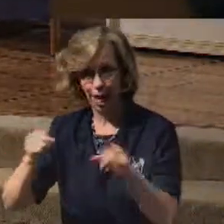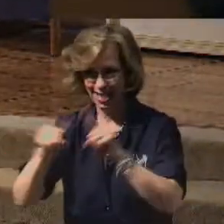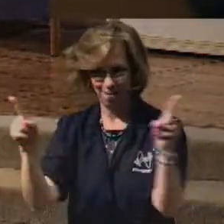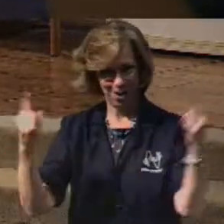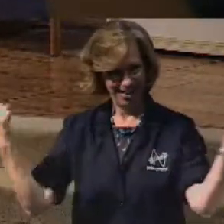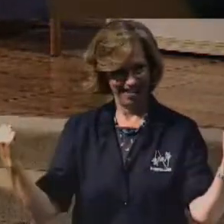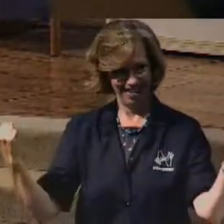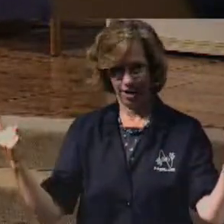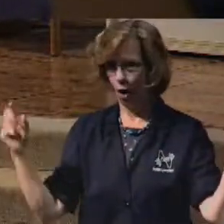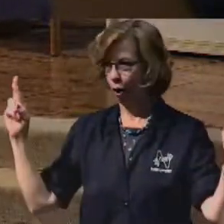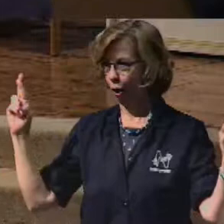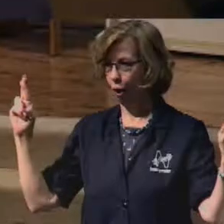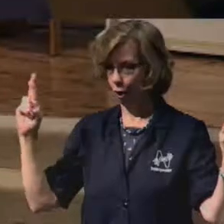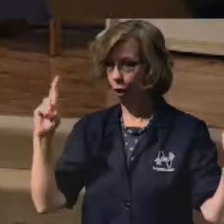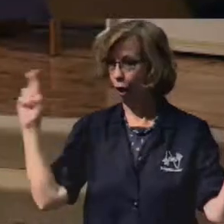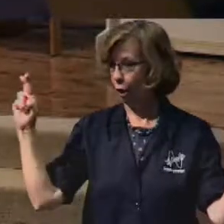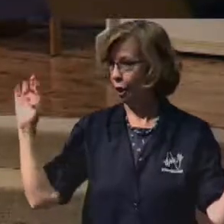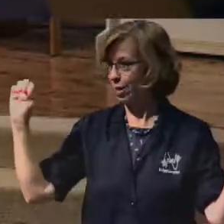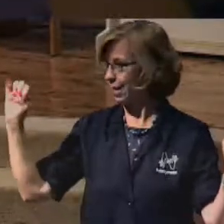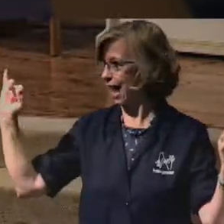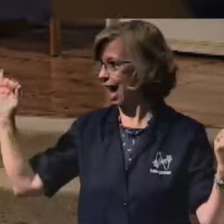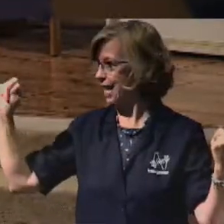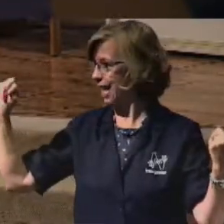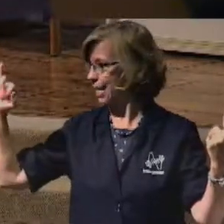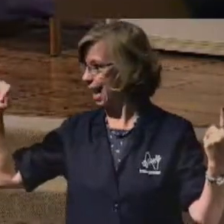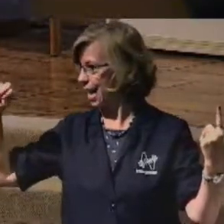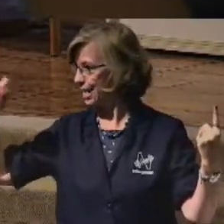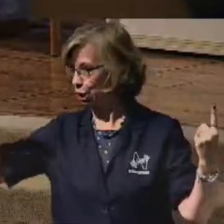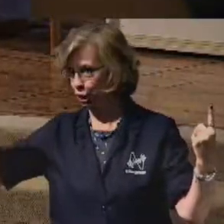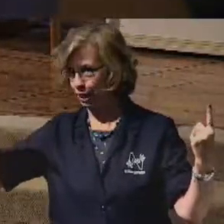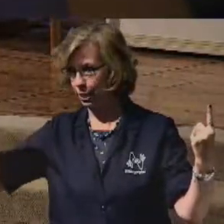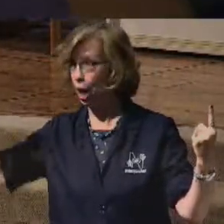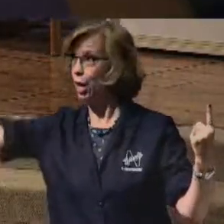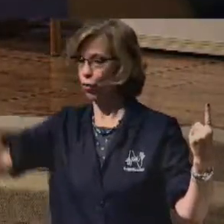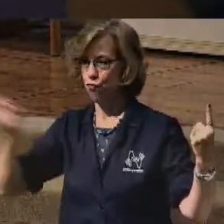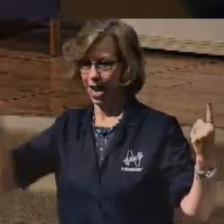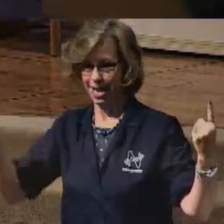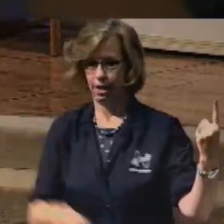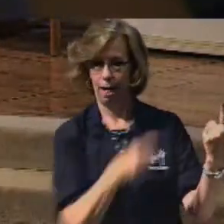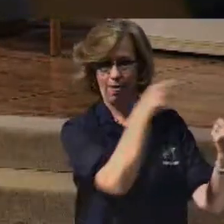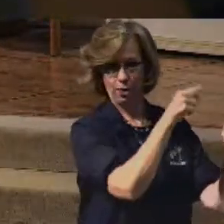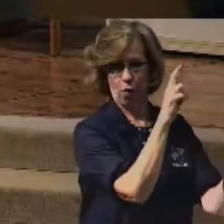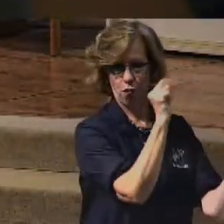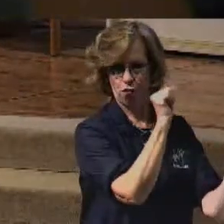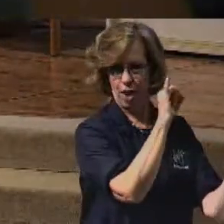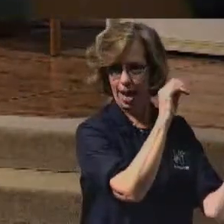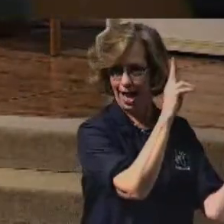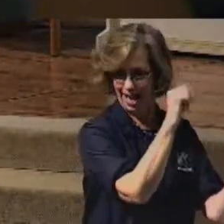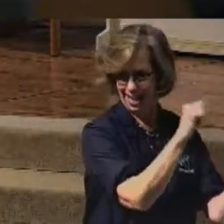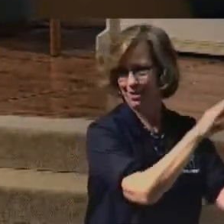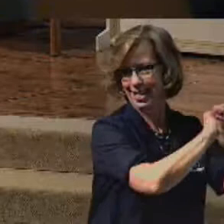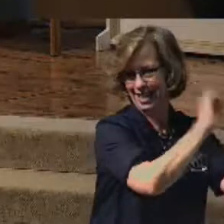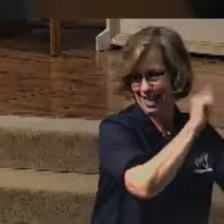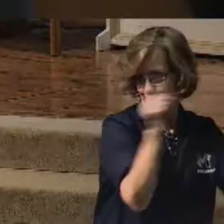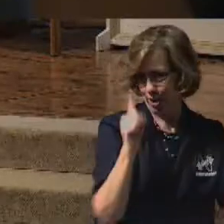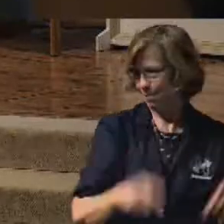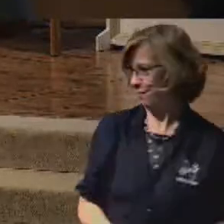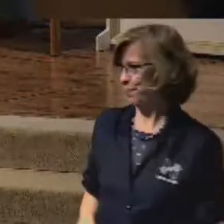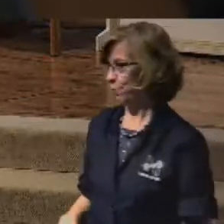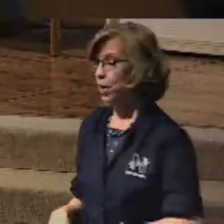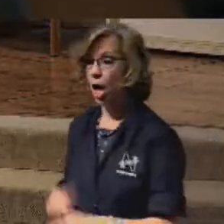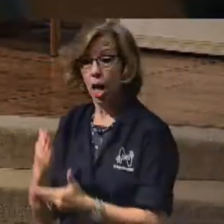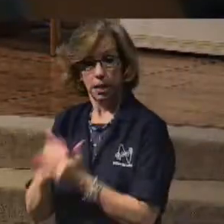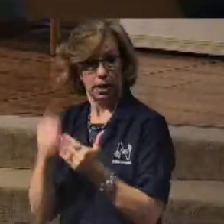raining today. See, the Bible talks about the kingdom of God. And someone reigns